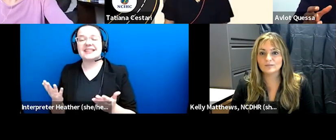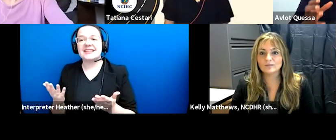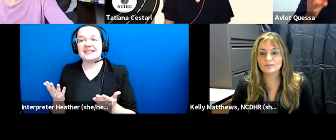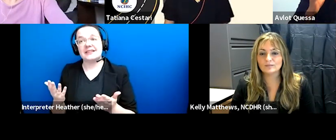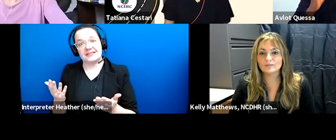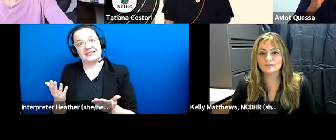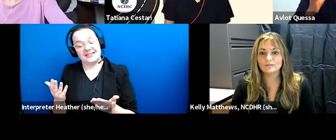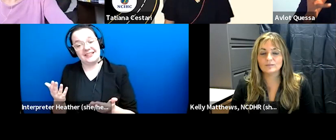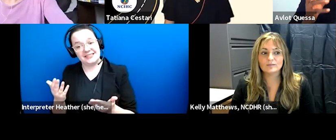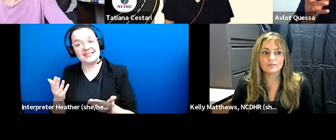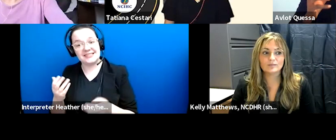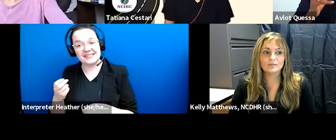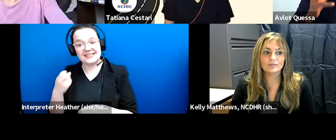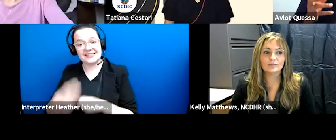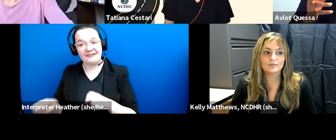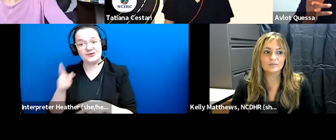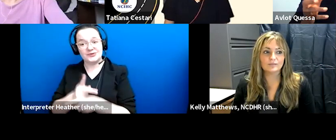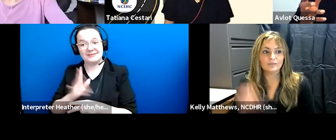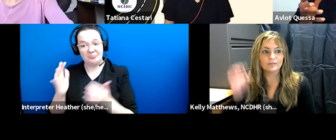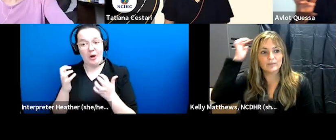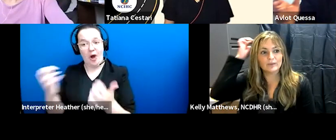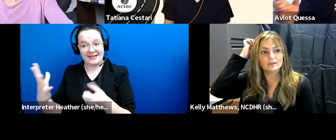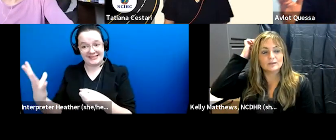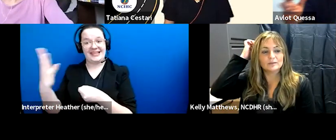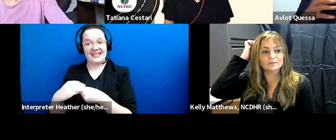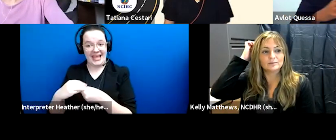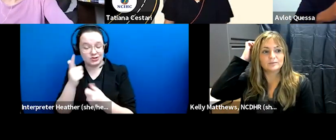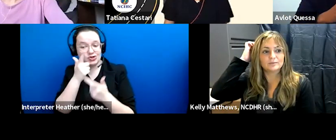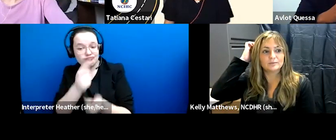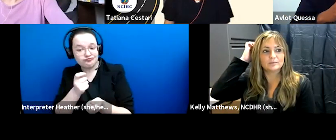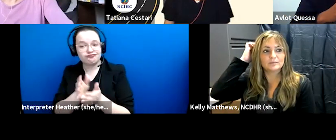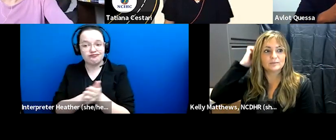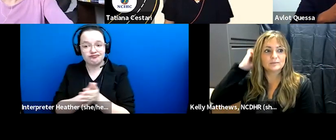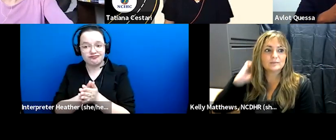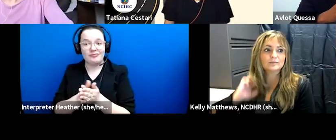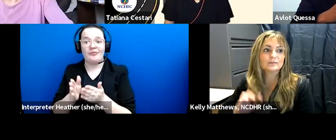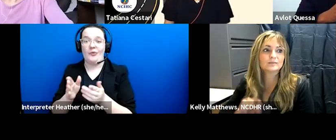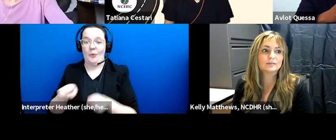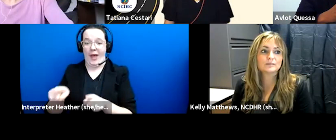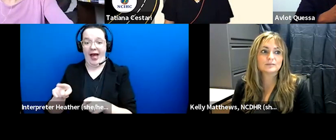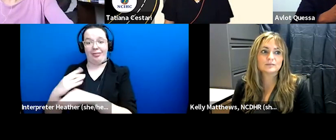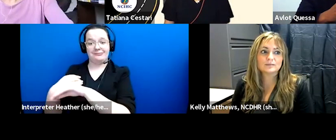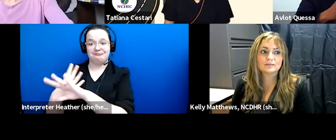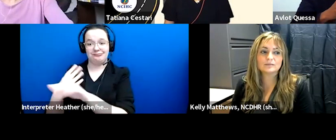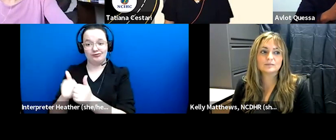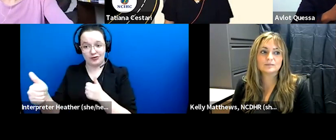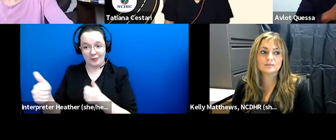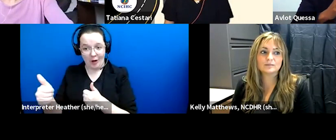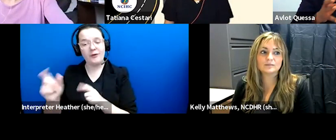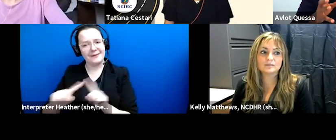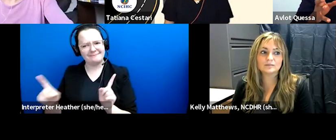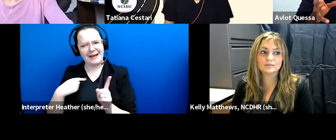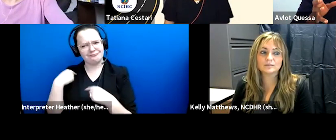order to keep your audience engaged in the in the the remote format but um i have been